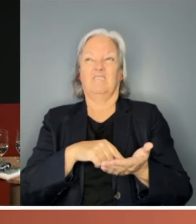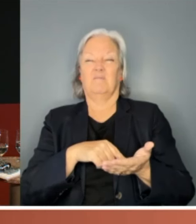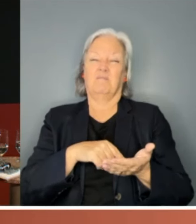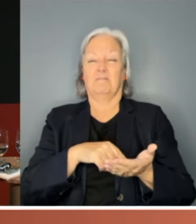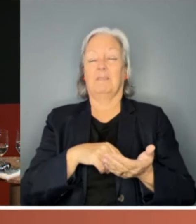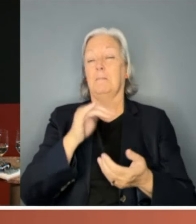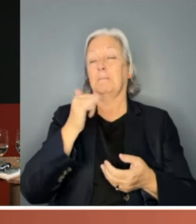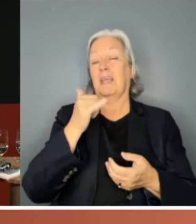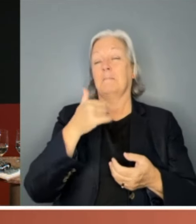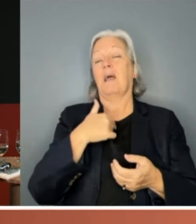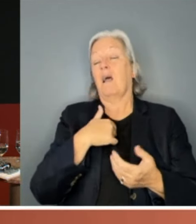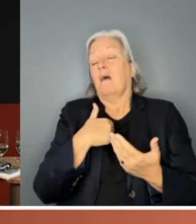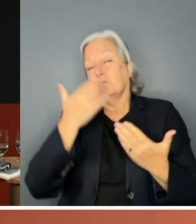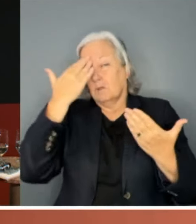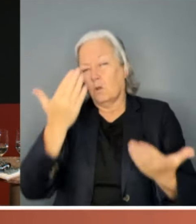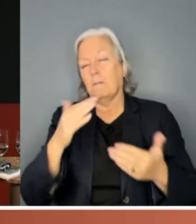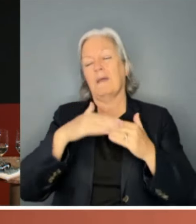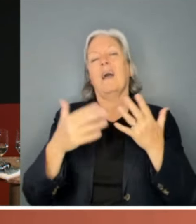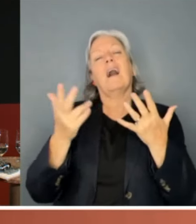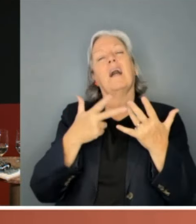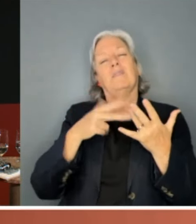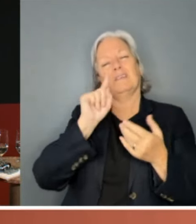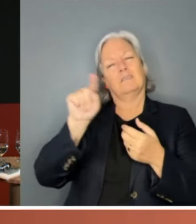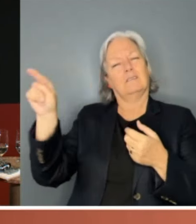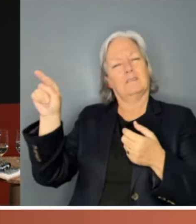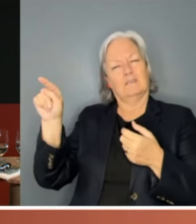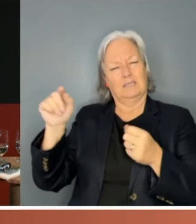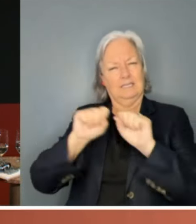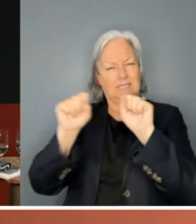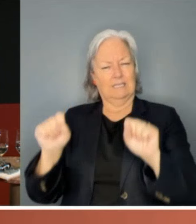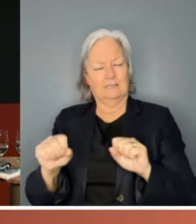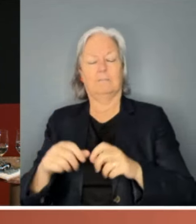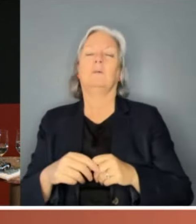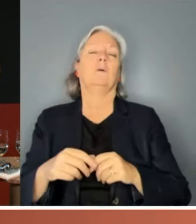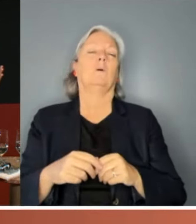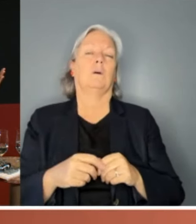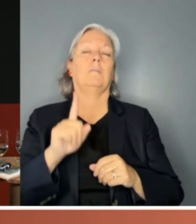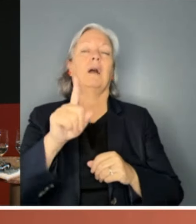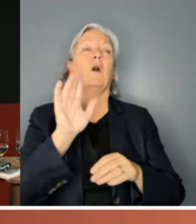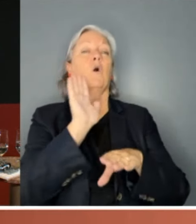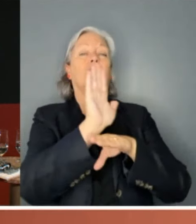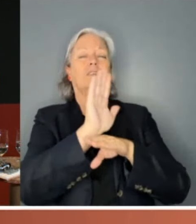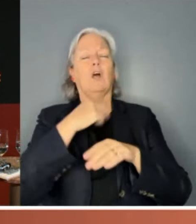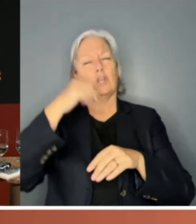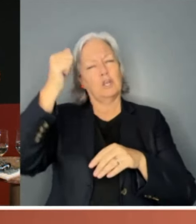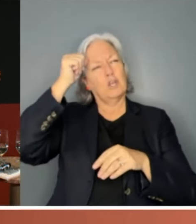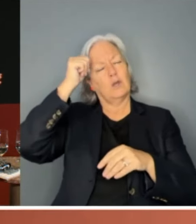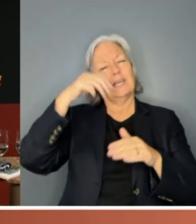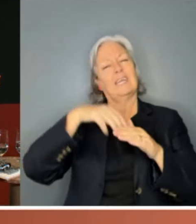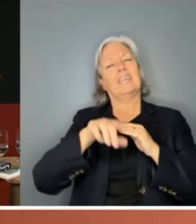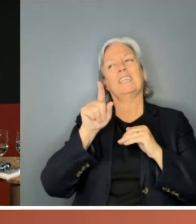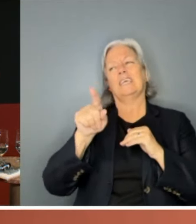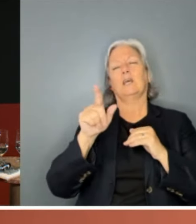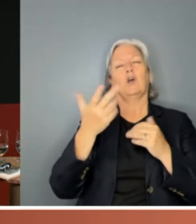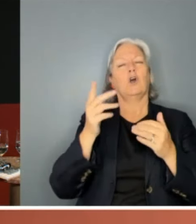other systems. But as I talk internationally, I know across the Pacific, for example, when you look at the